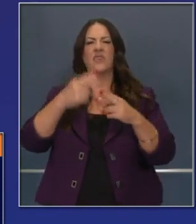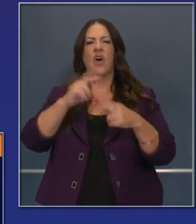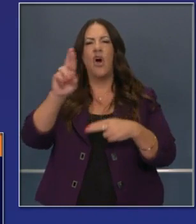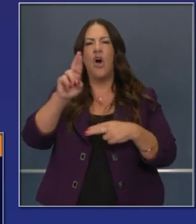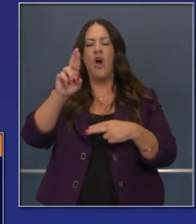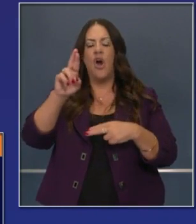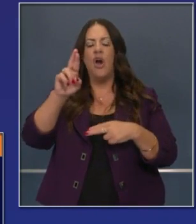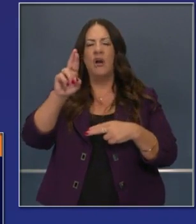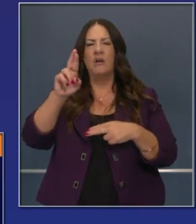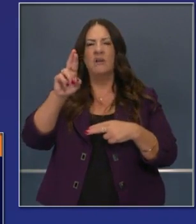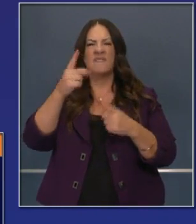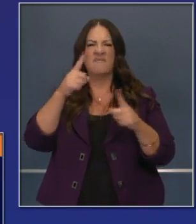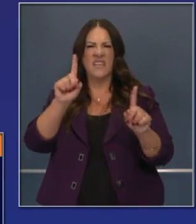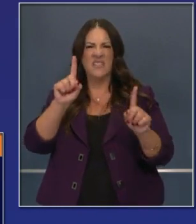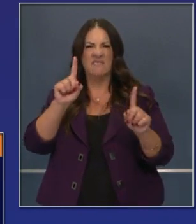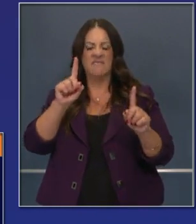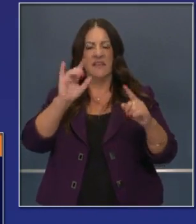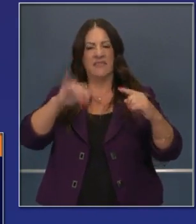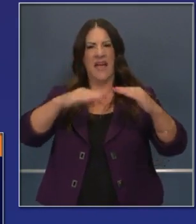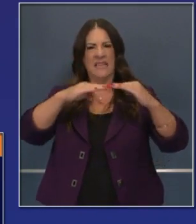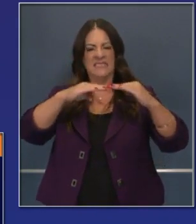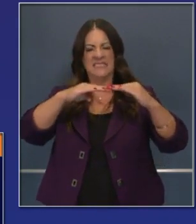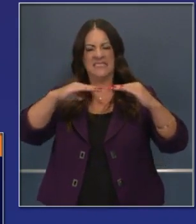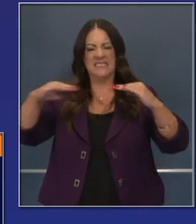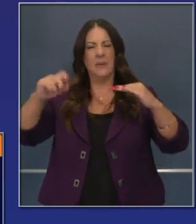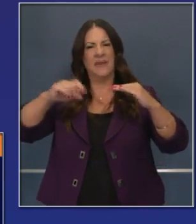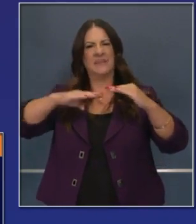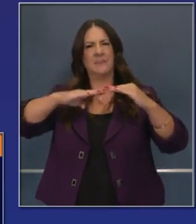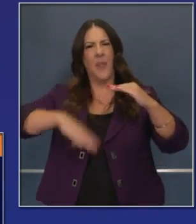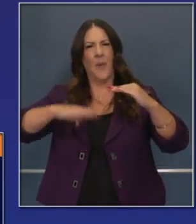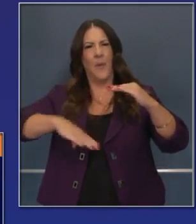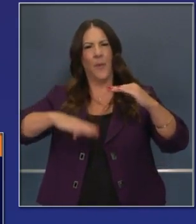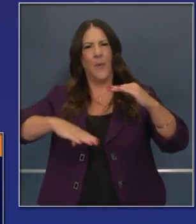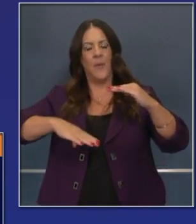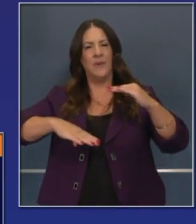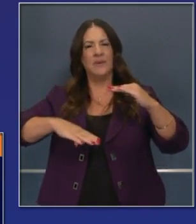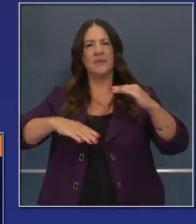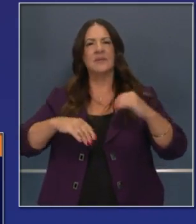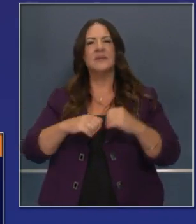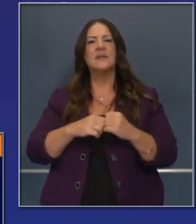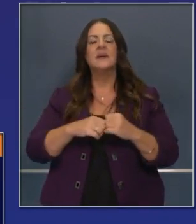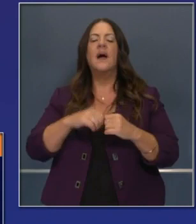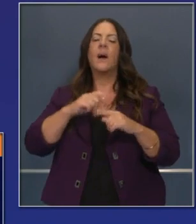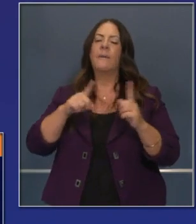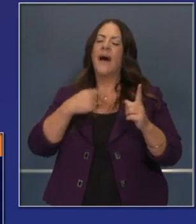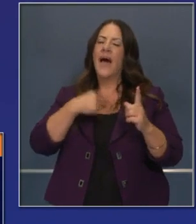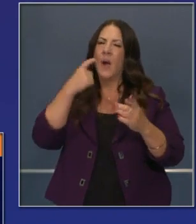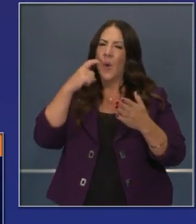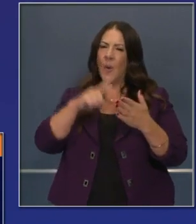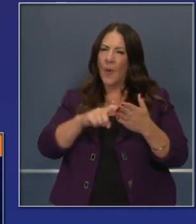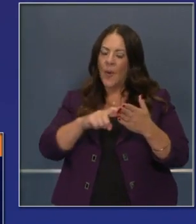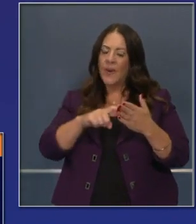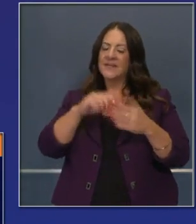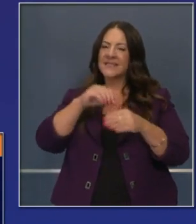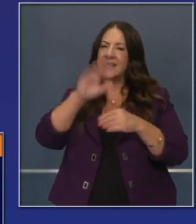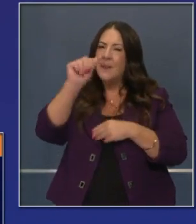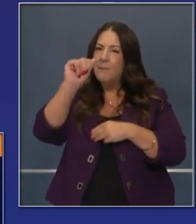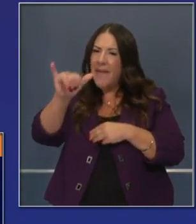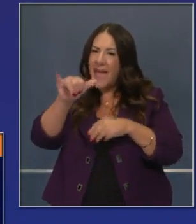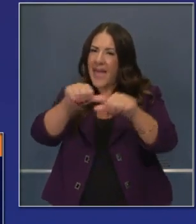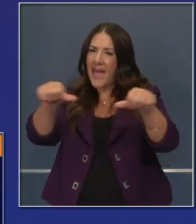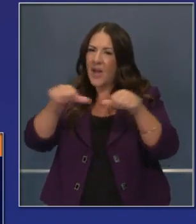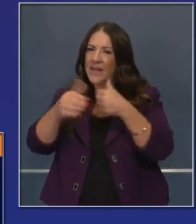keep that are effective below one. Currently in the Bay Area, it's now sort of snuck back up to 0